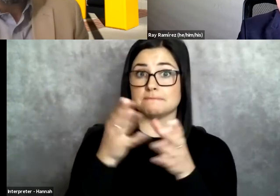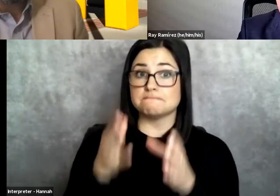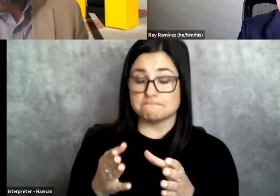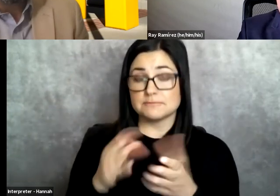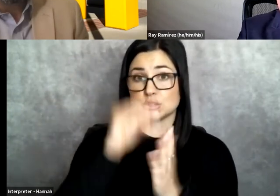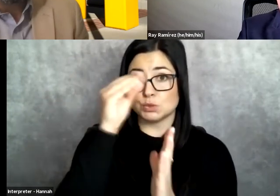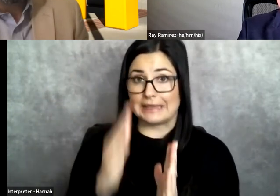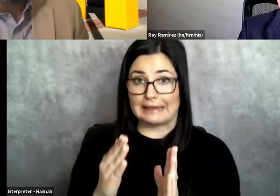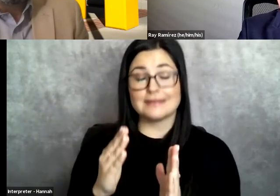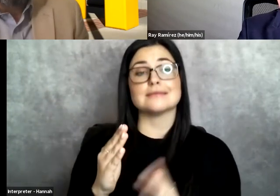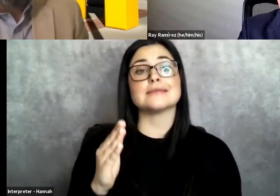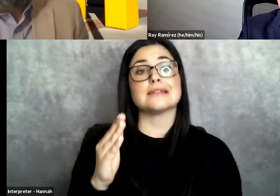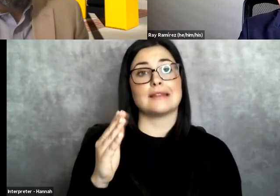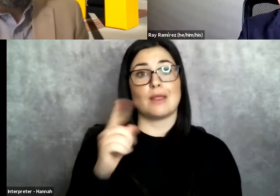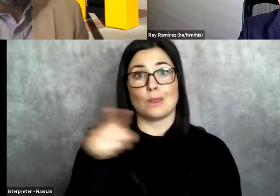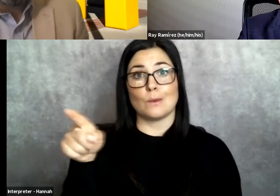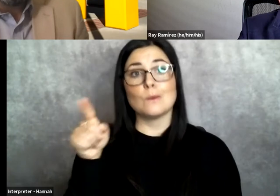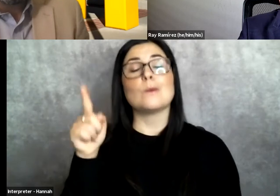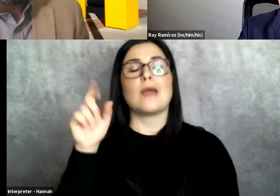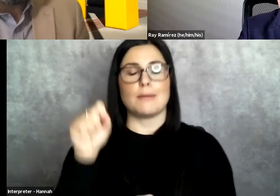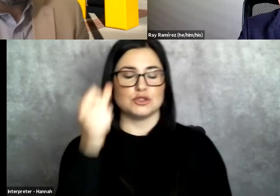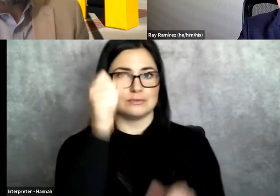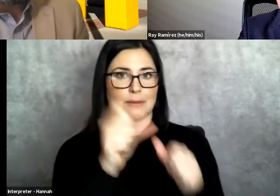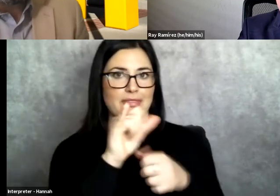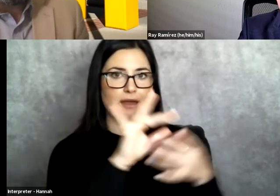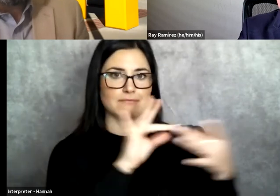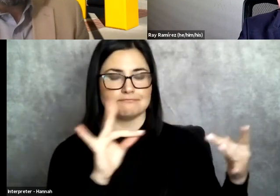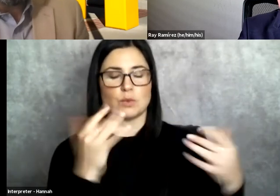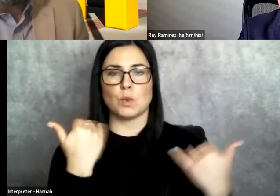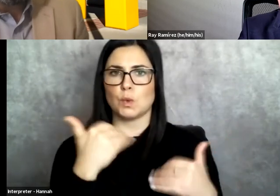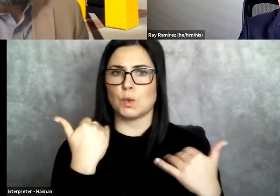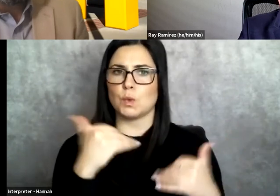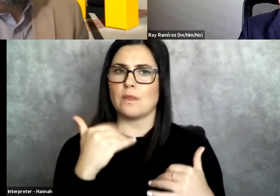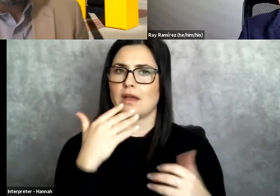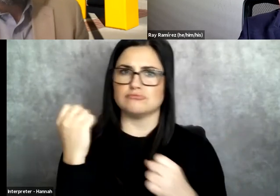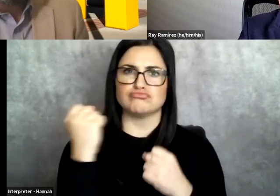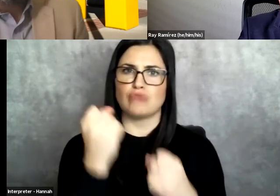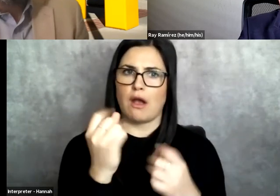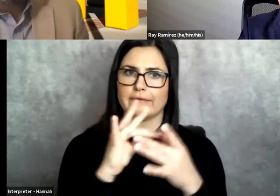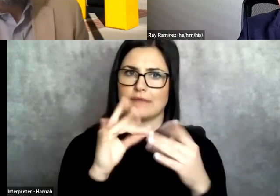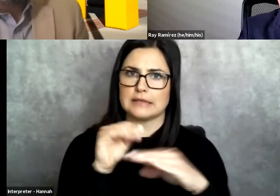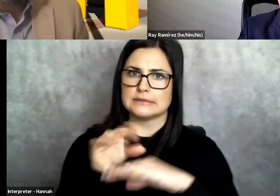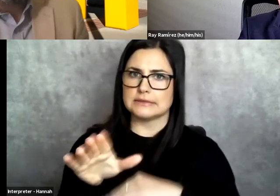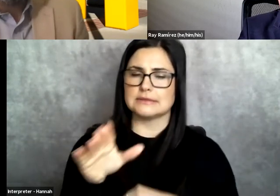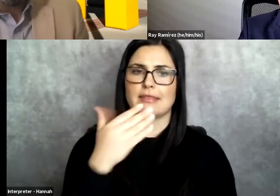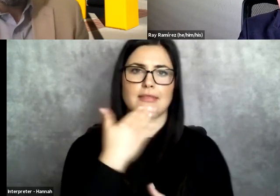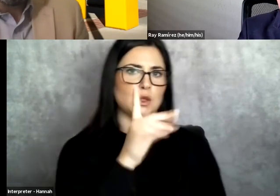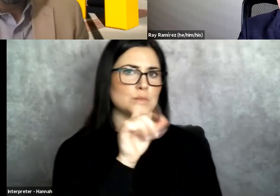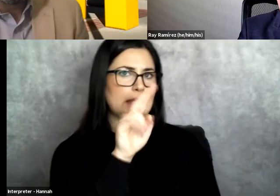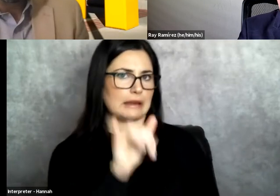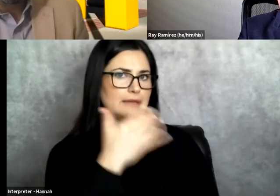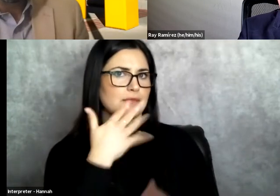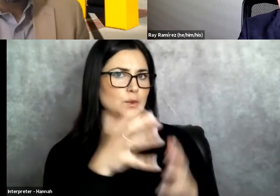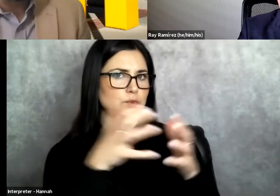incarcerated individuals keeps that in mind, I think that's some really sage advice. Danny, thank you so